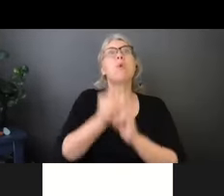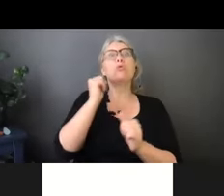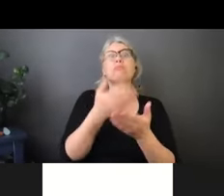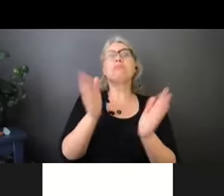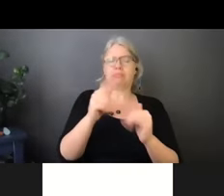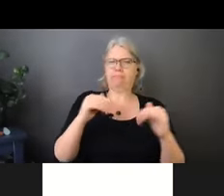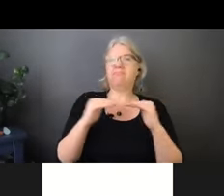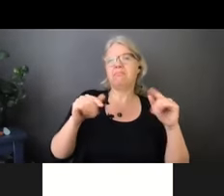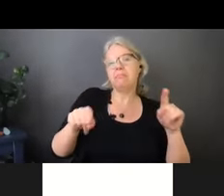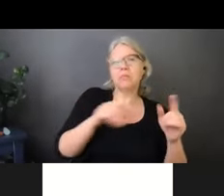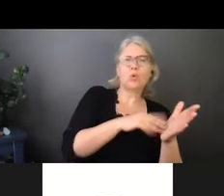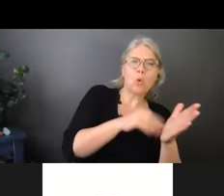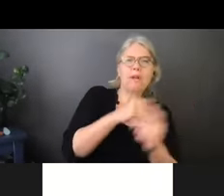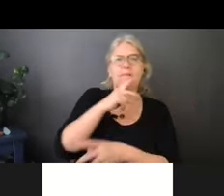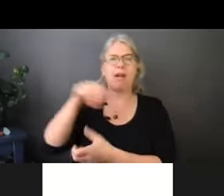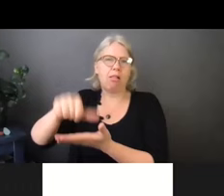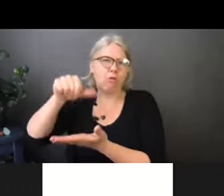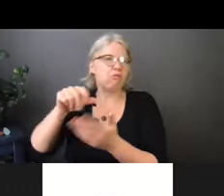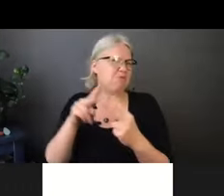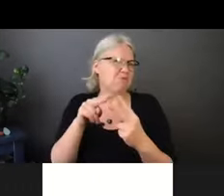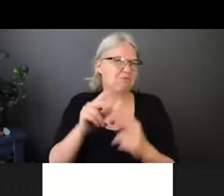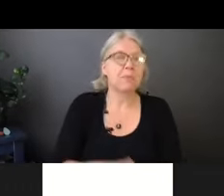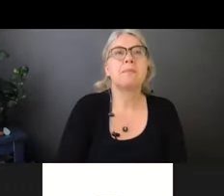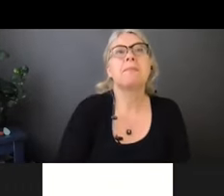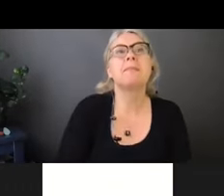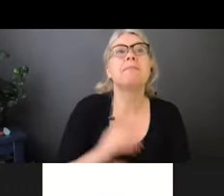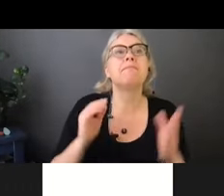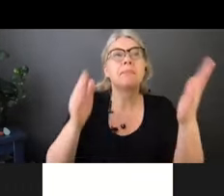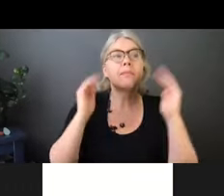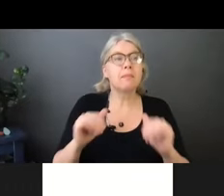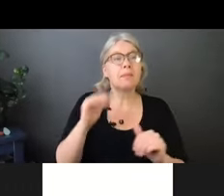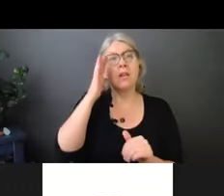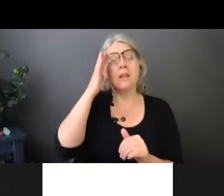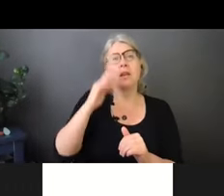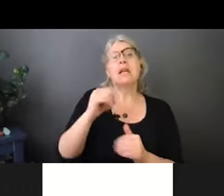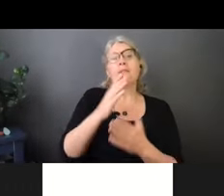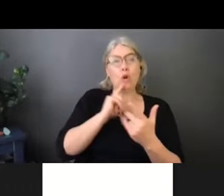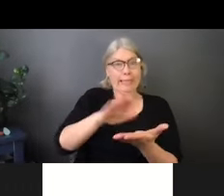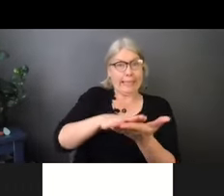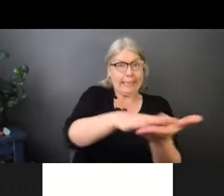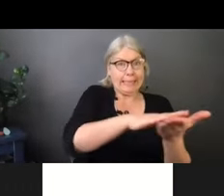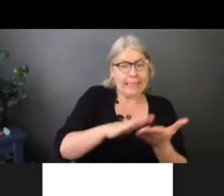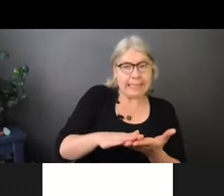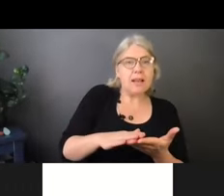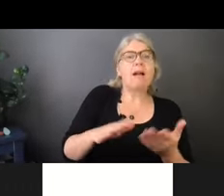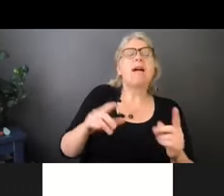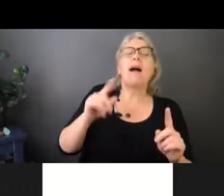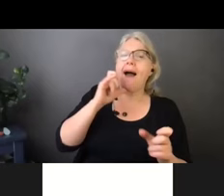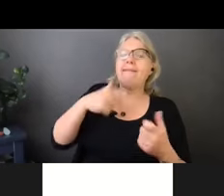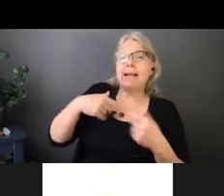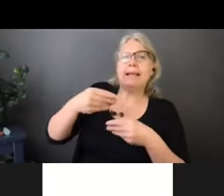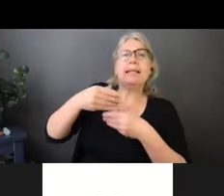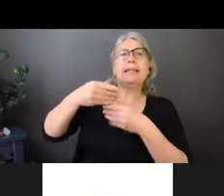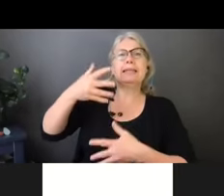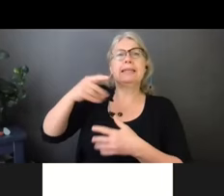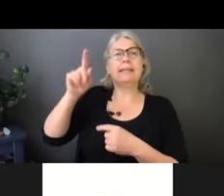disinfectants that are most likely effective. They don't claim to kill the COVID-19, cleaners can play a